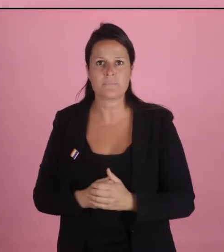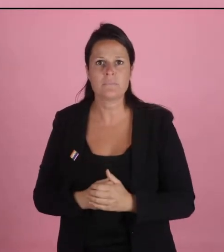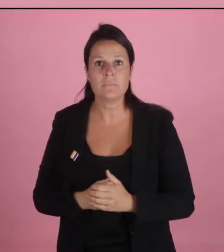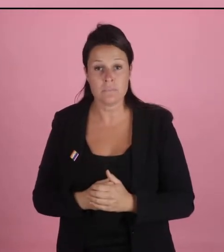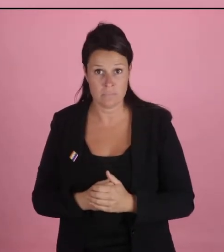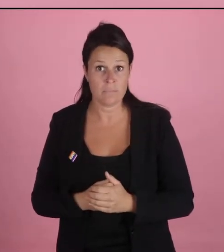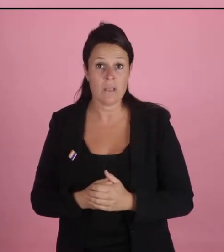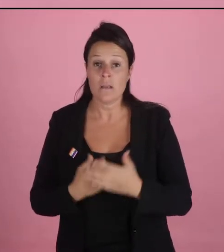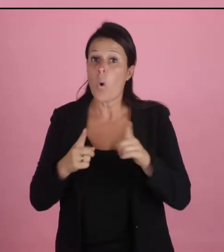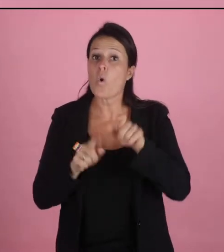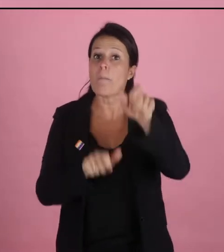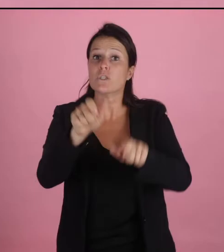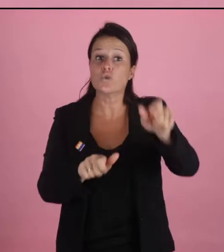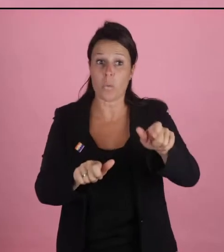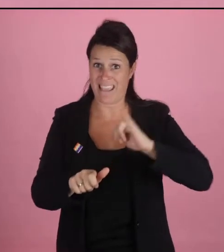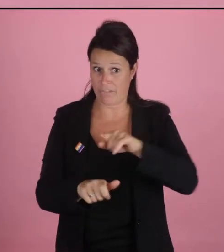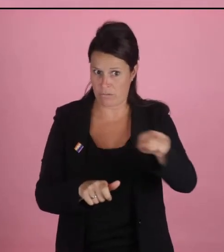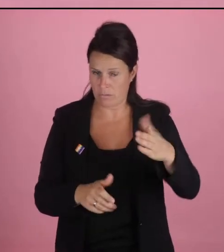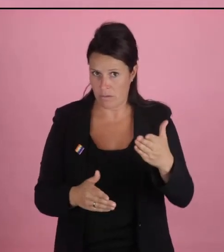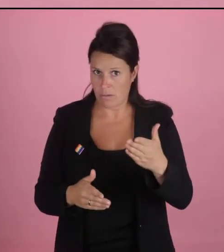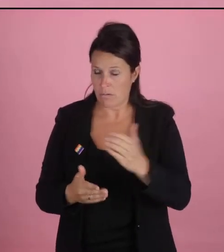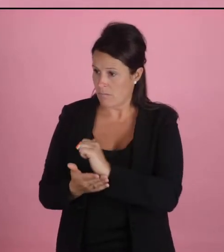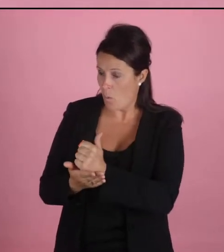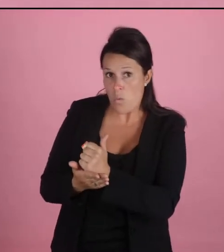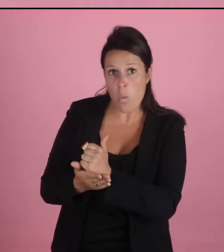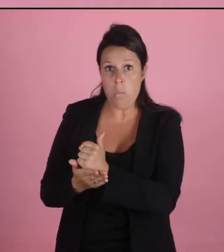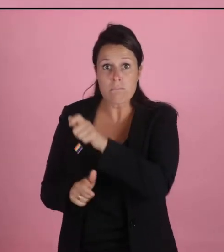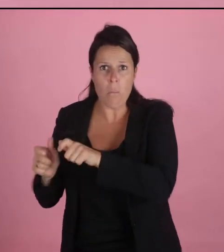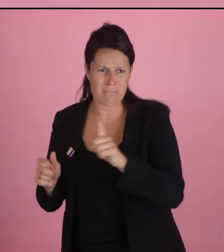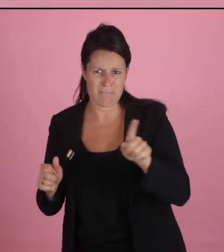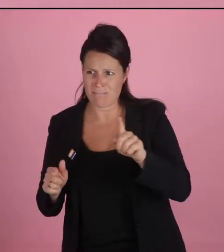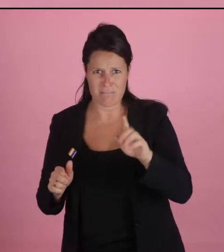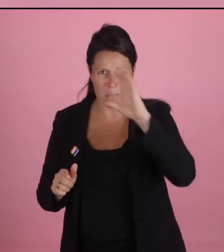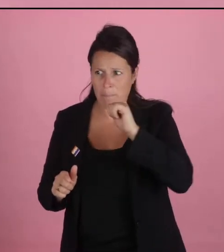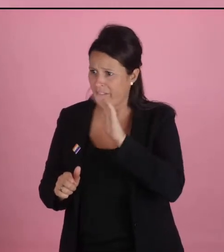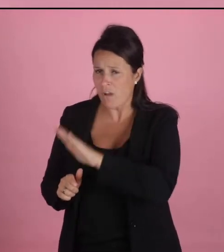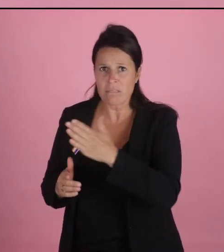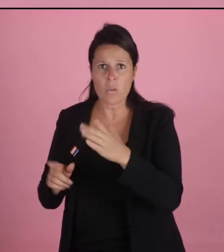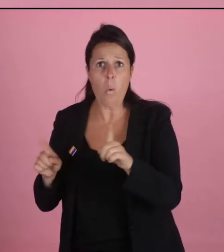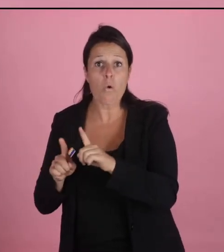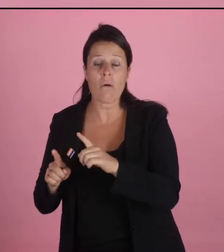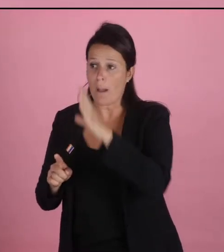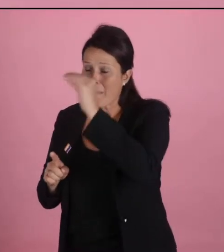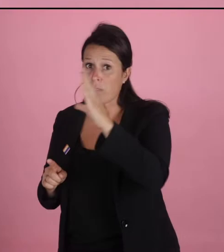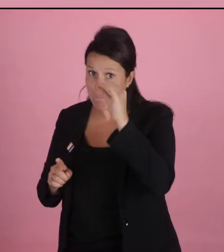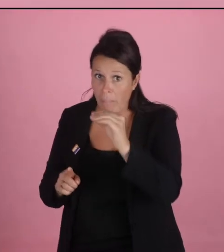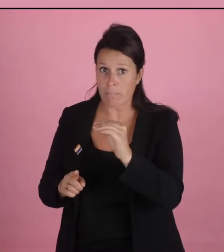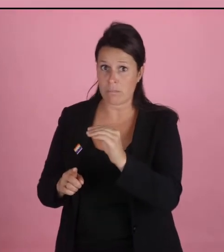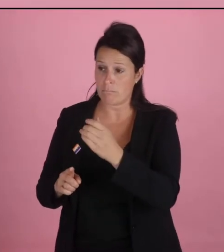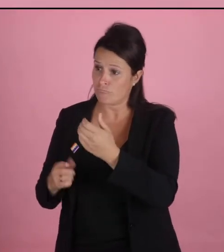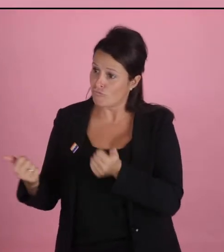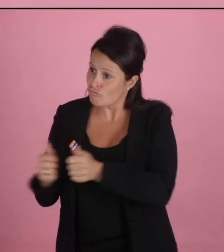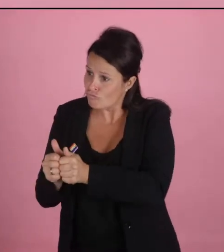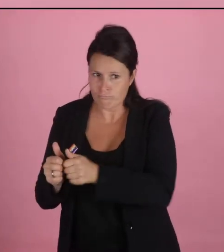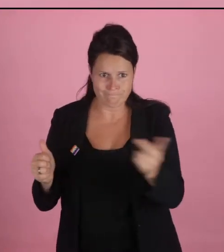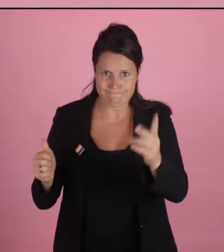I really am. As an empath, I can relate to people who don't understand gay people or who don't understand the concept of